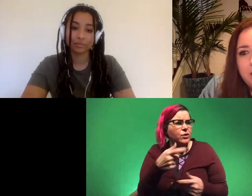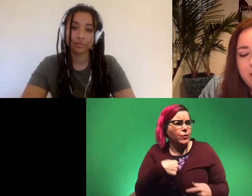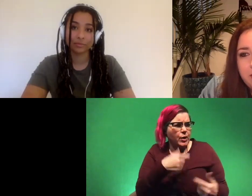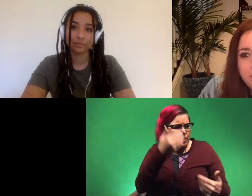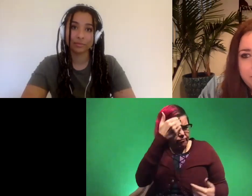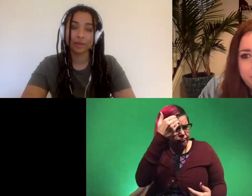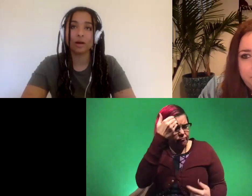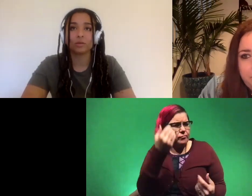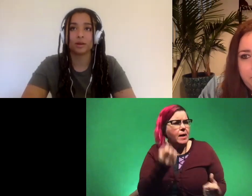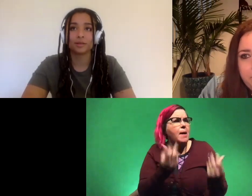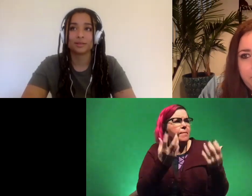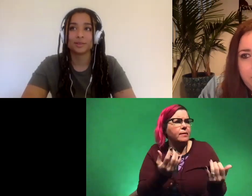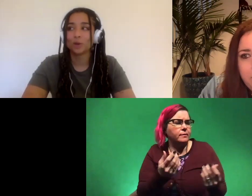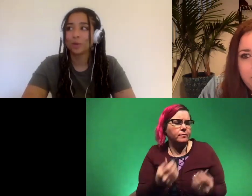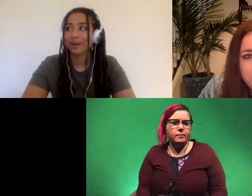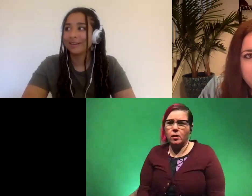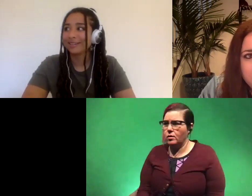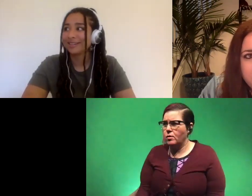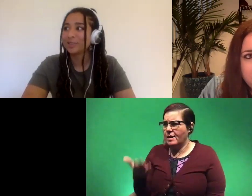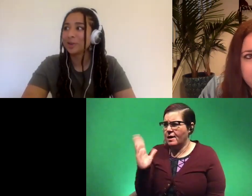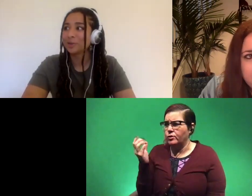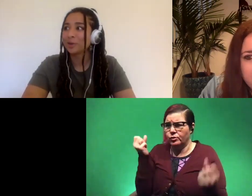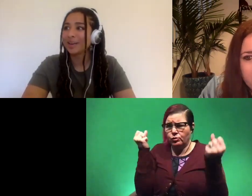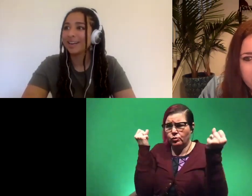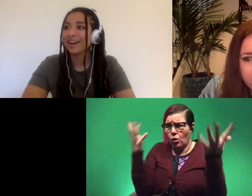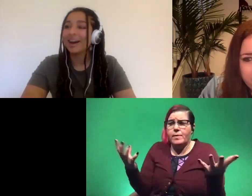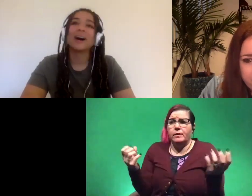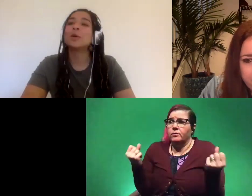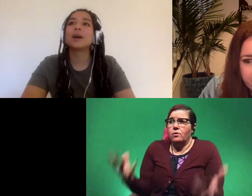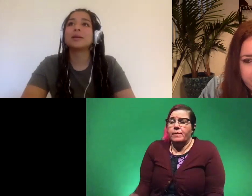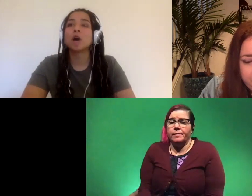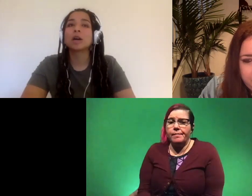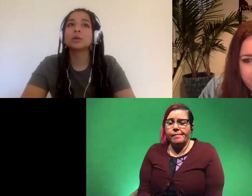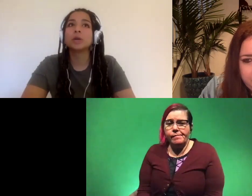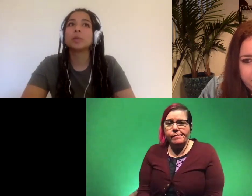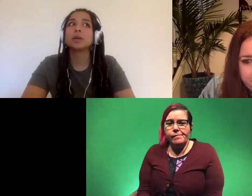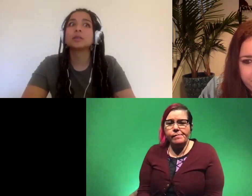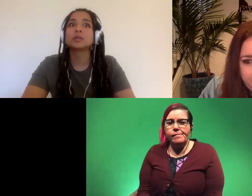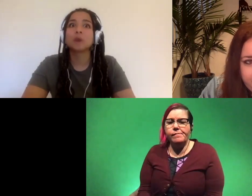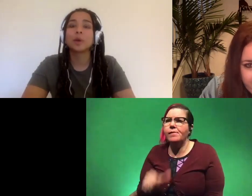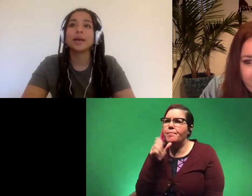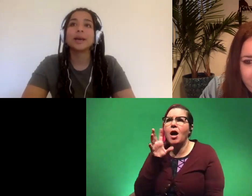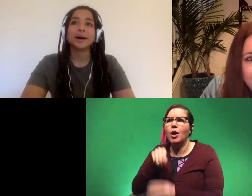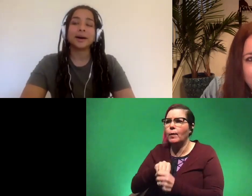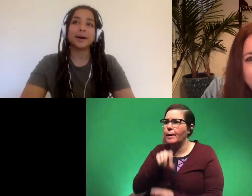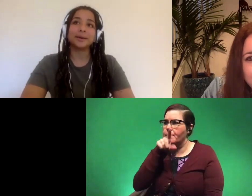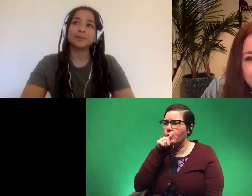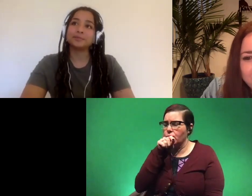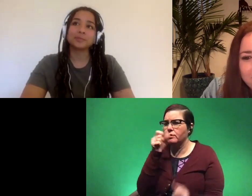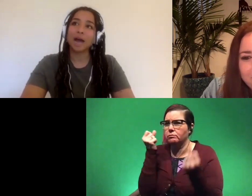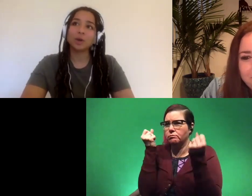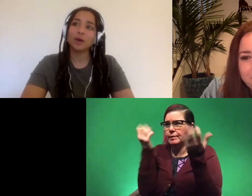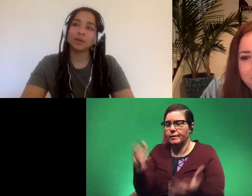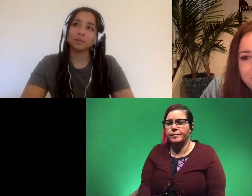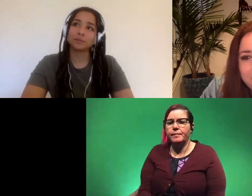oh god so many so so many um i'm not including birds so many um